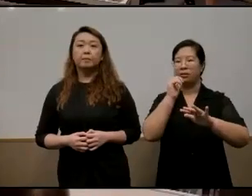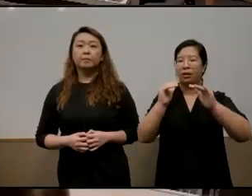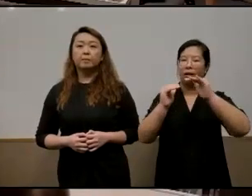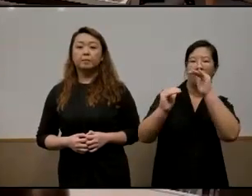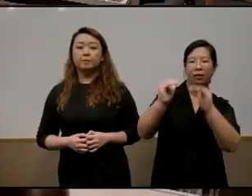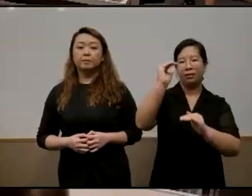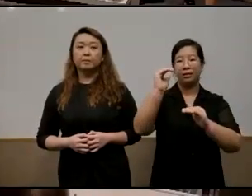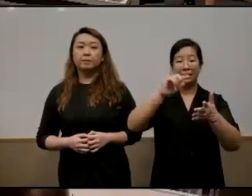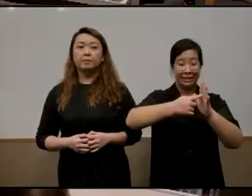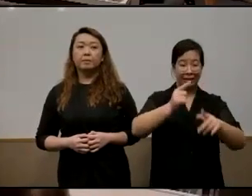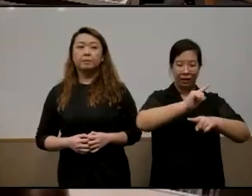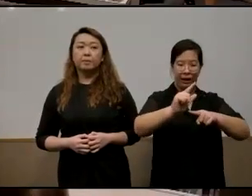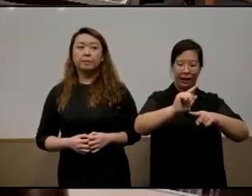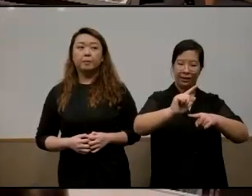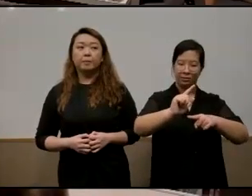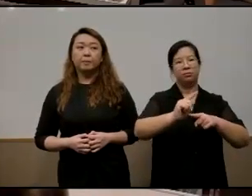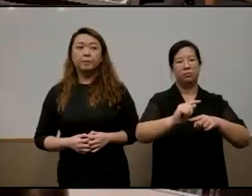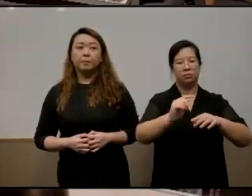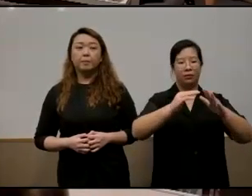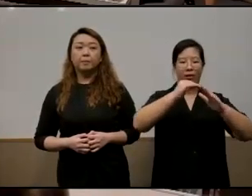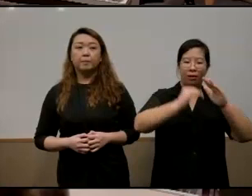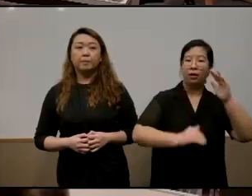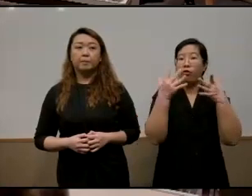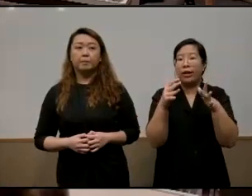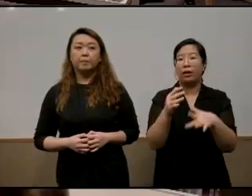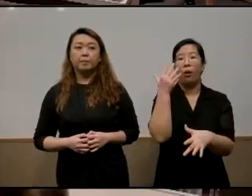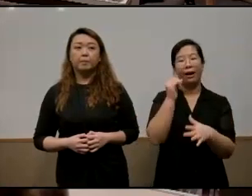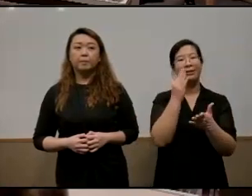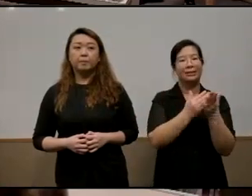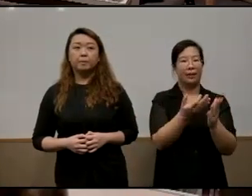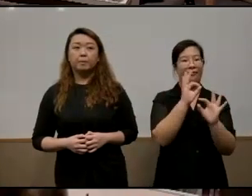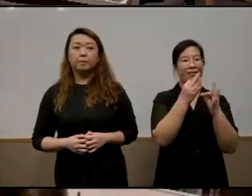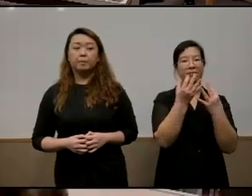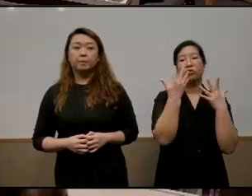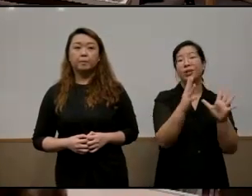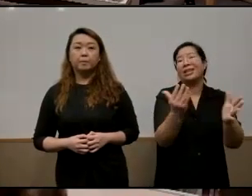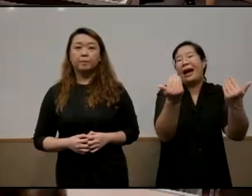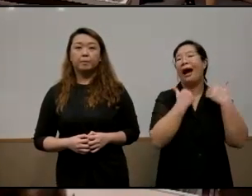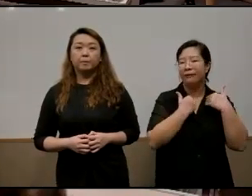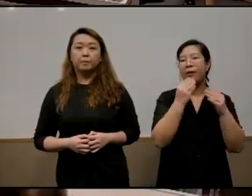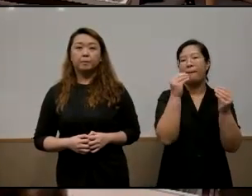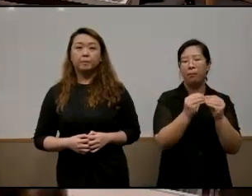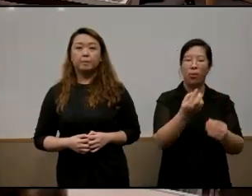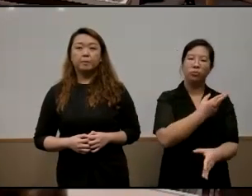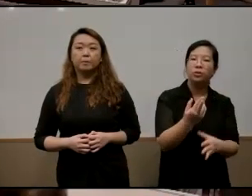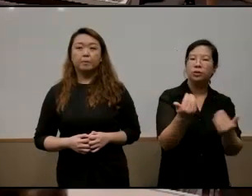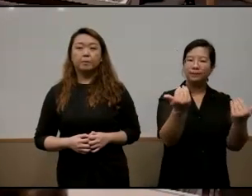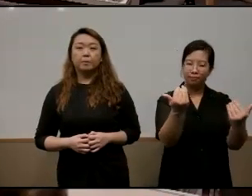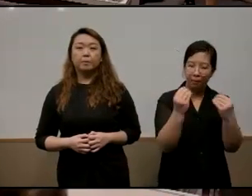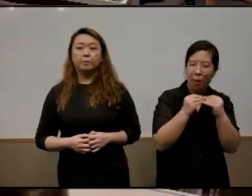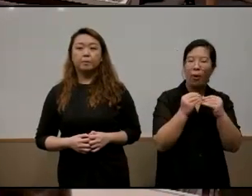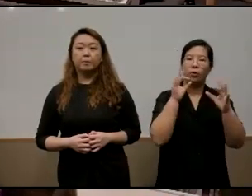at the starting line as because some families clearly have more resources and connections than others